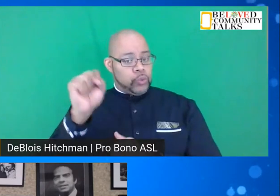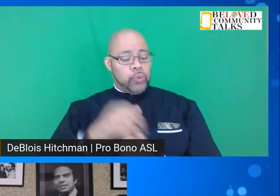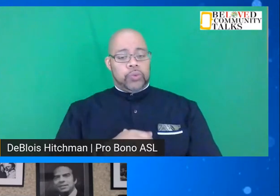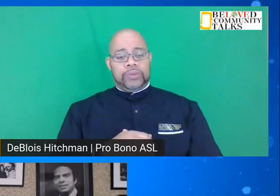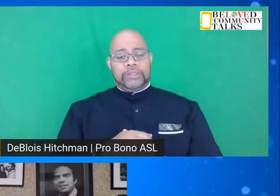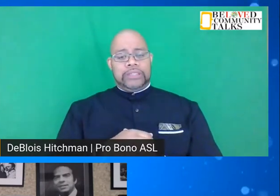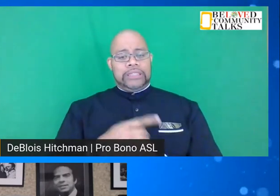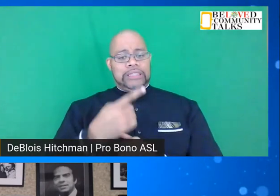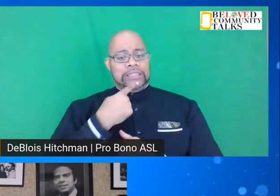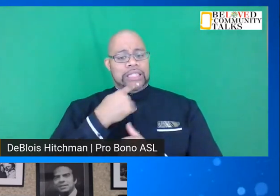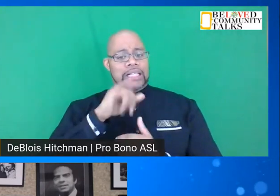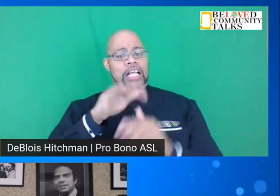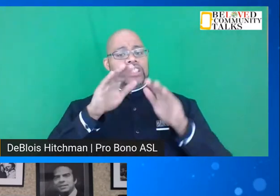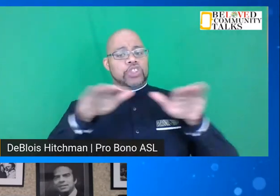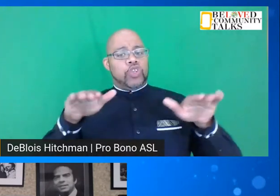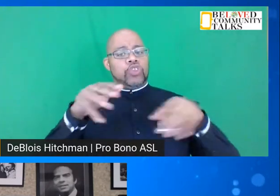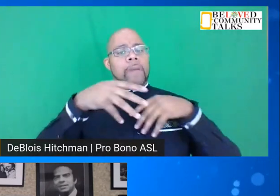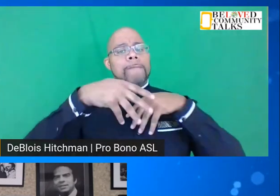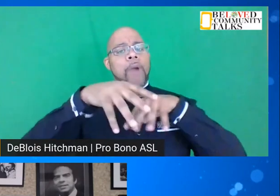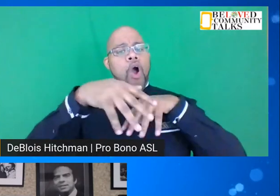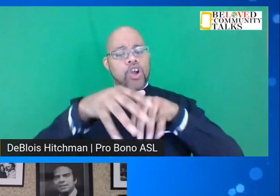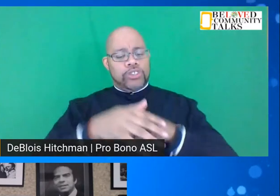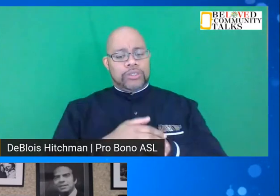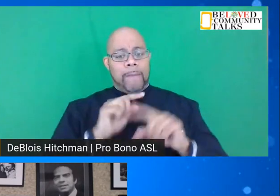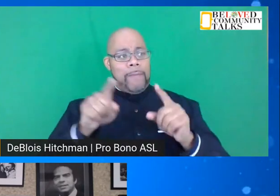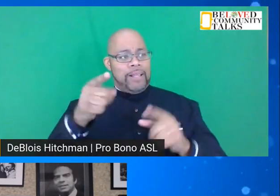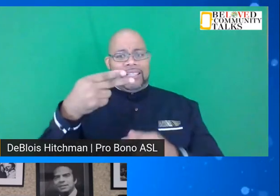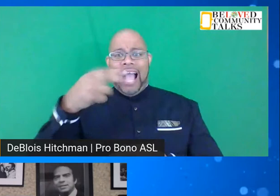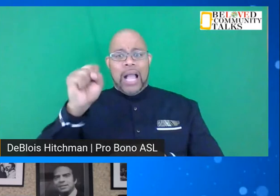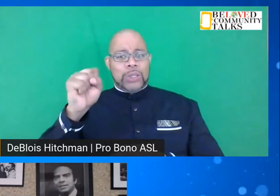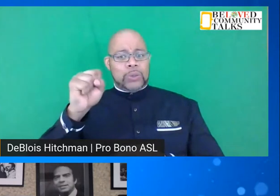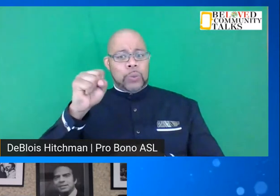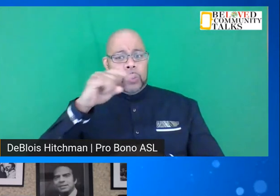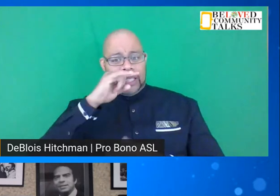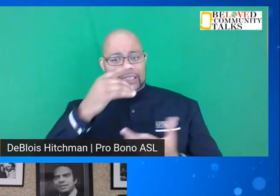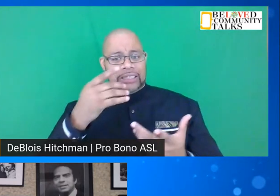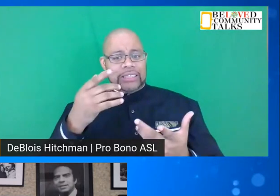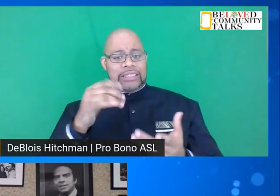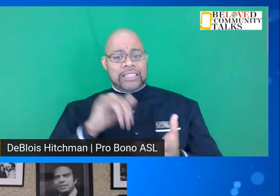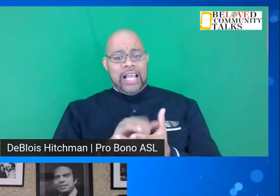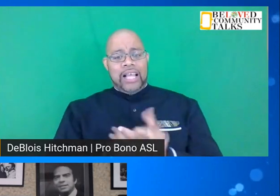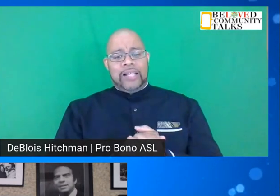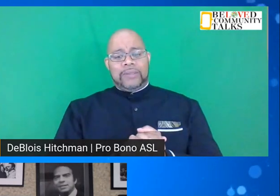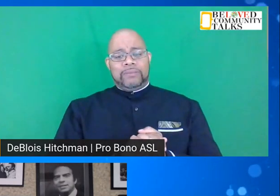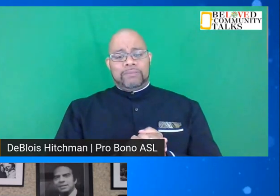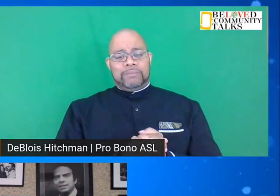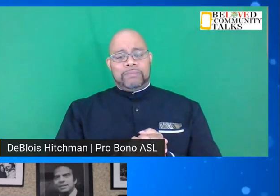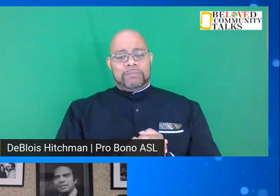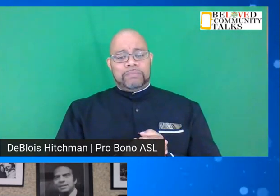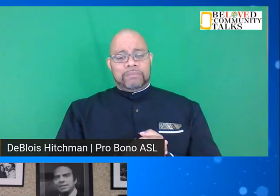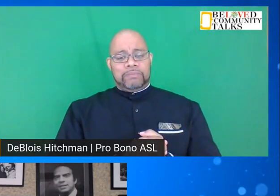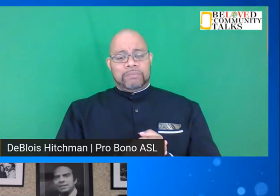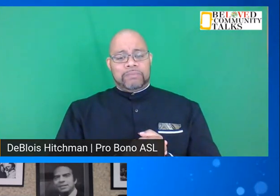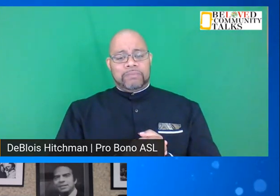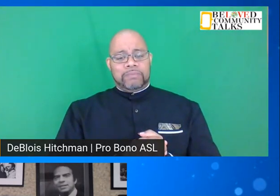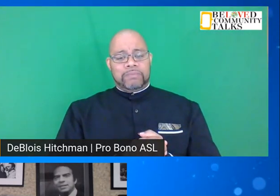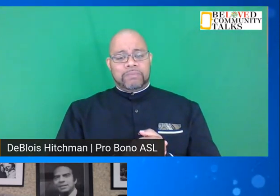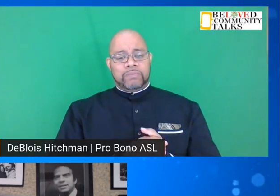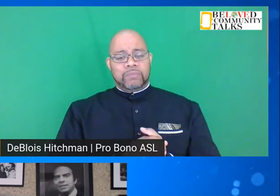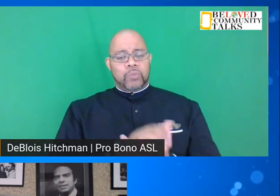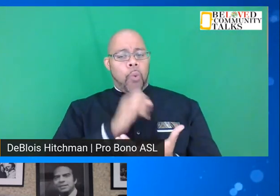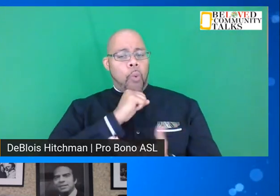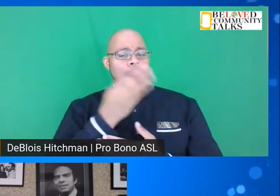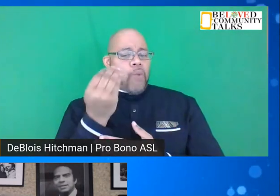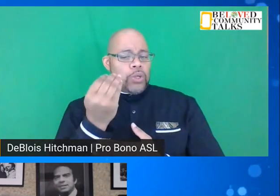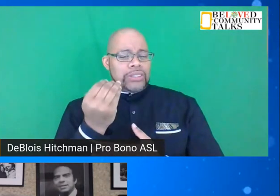they say it was a children's march. But these were high schoolers that were, you know, 14,